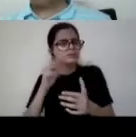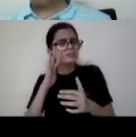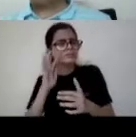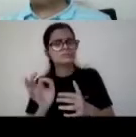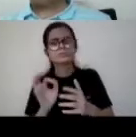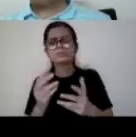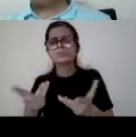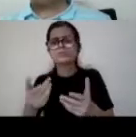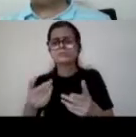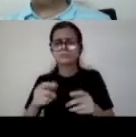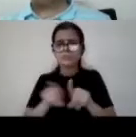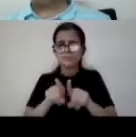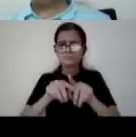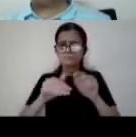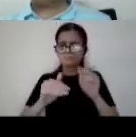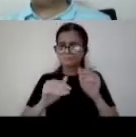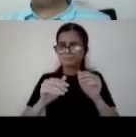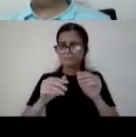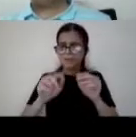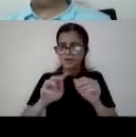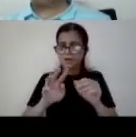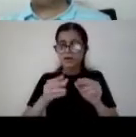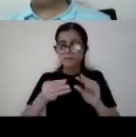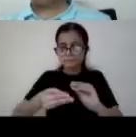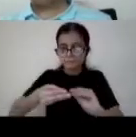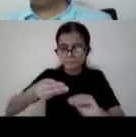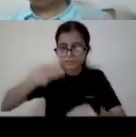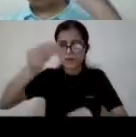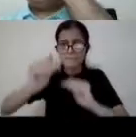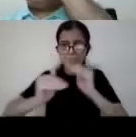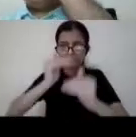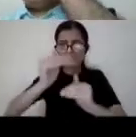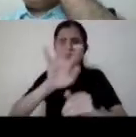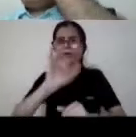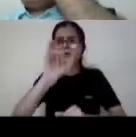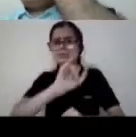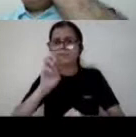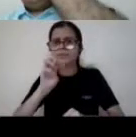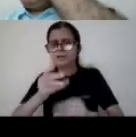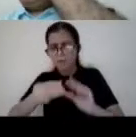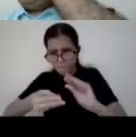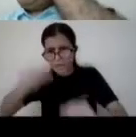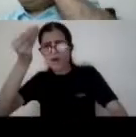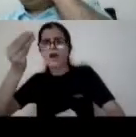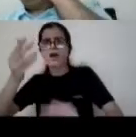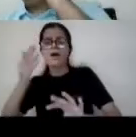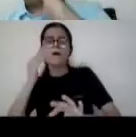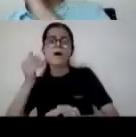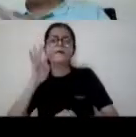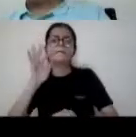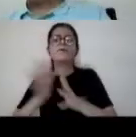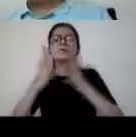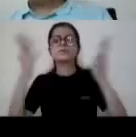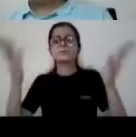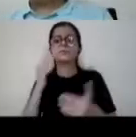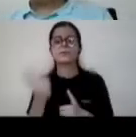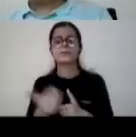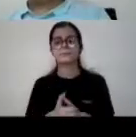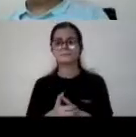increasing that number to many many folds from 46 000 is that one example i can give is that